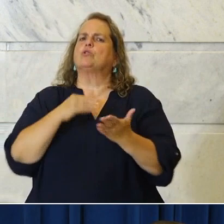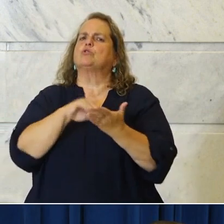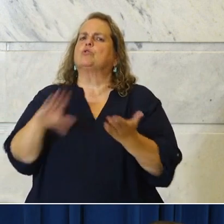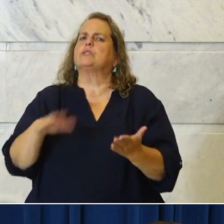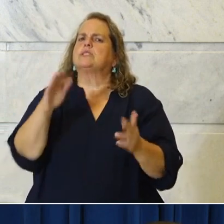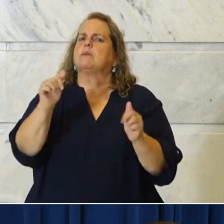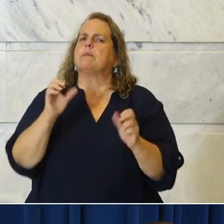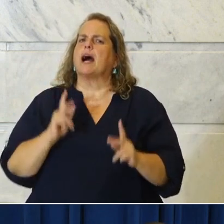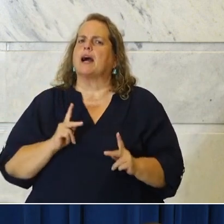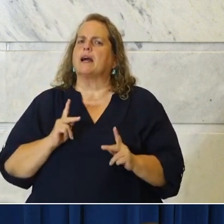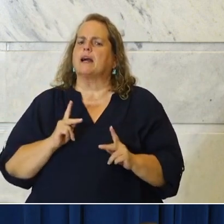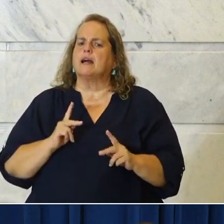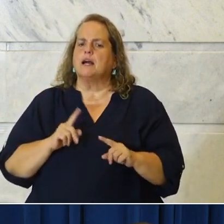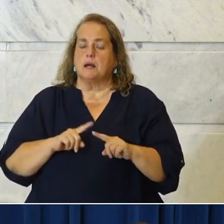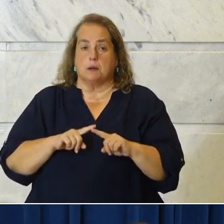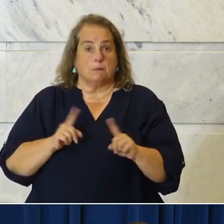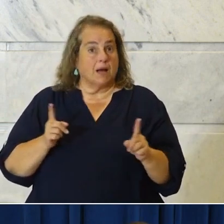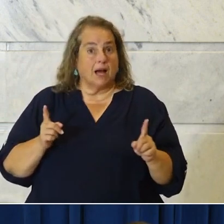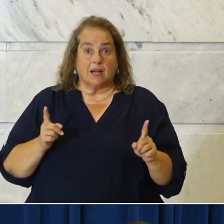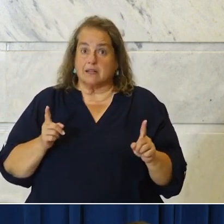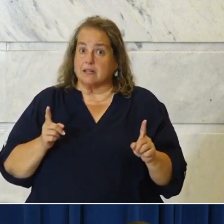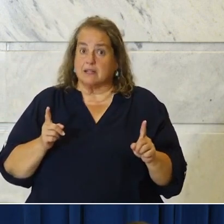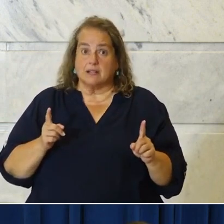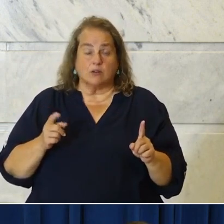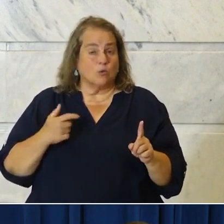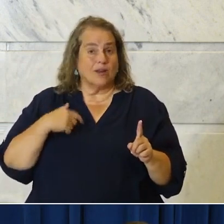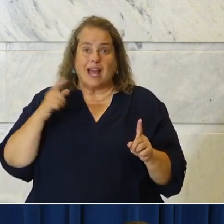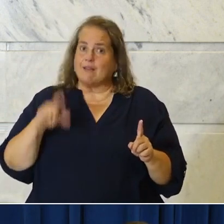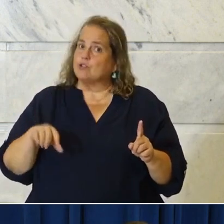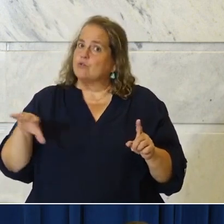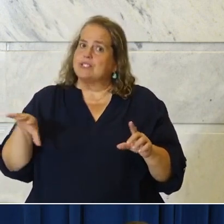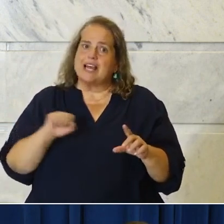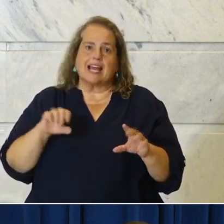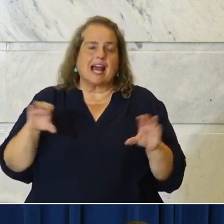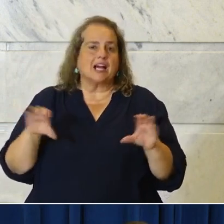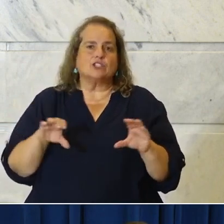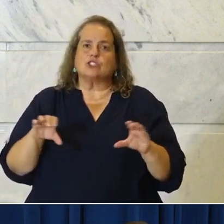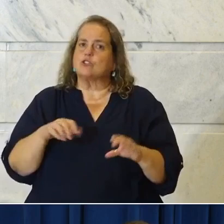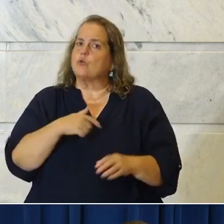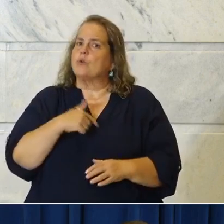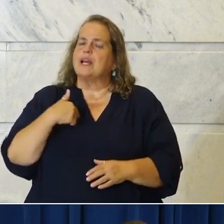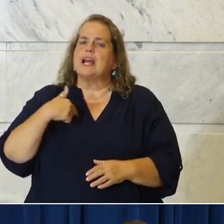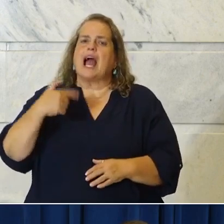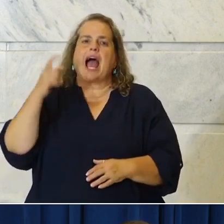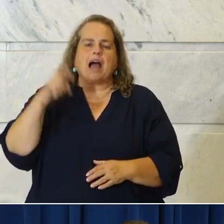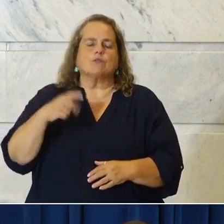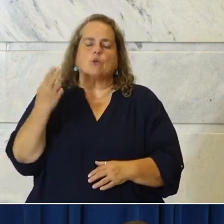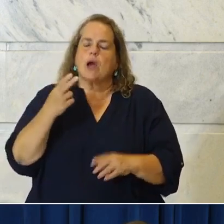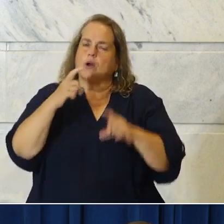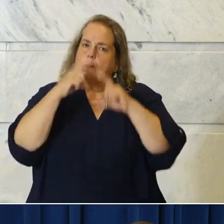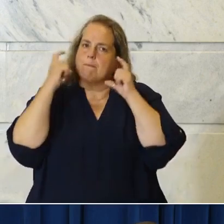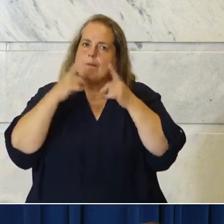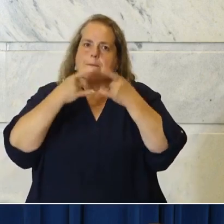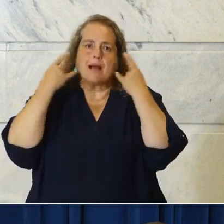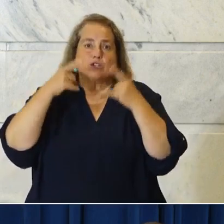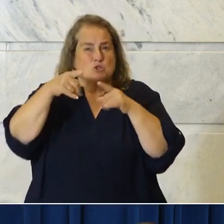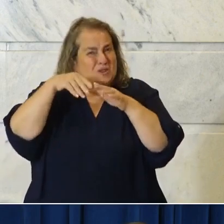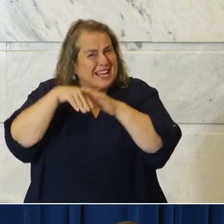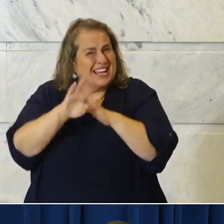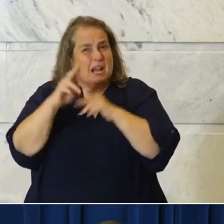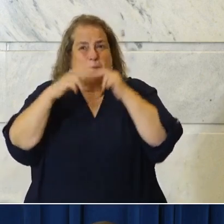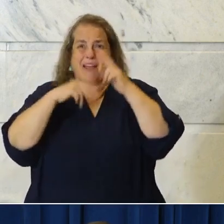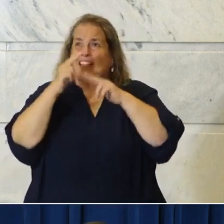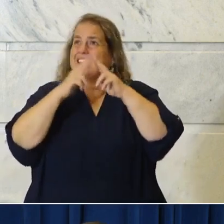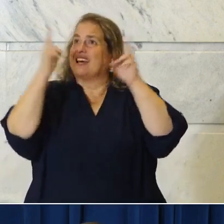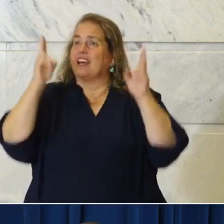we've got to protect each other. We've got to wear our mask. If you go in a building, if you're going to be in